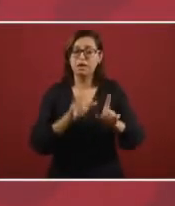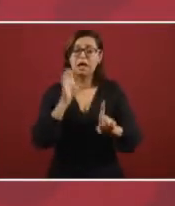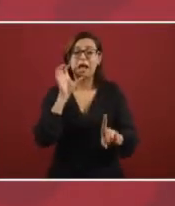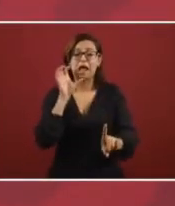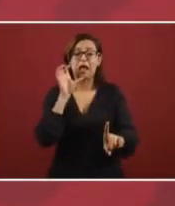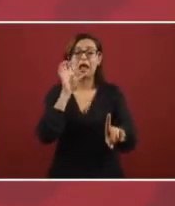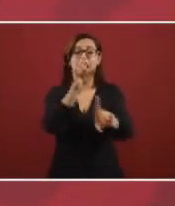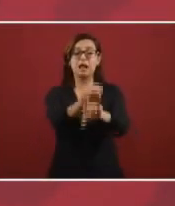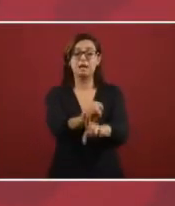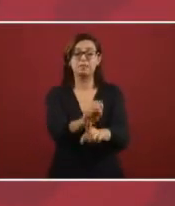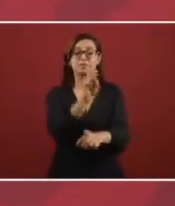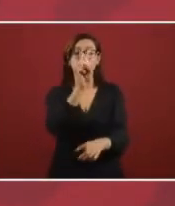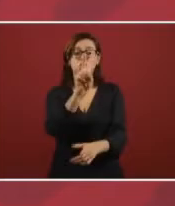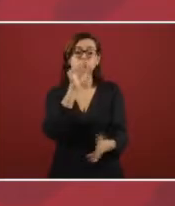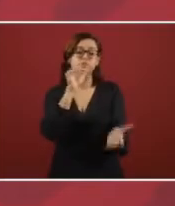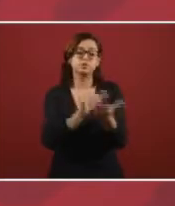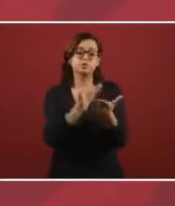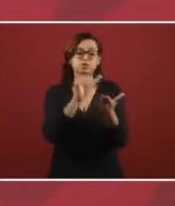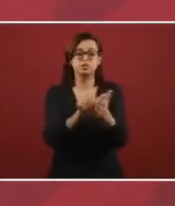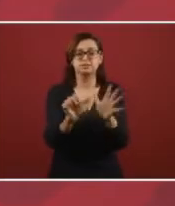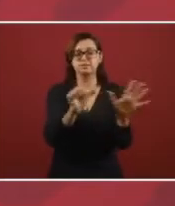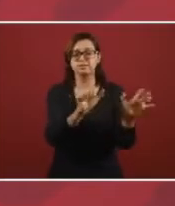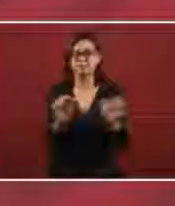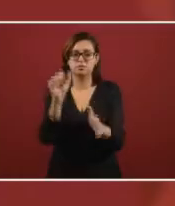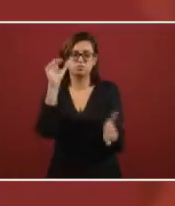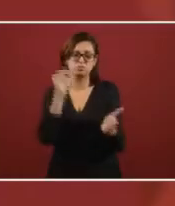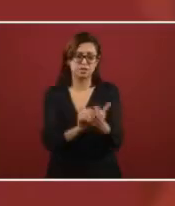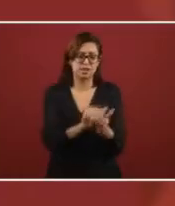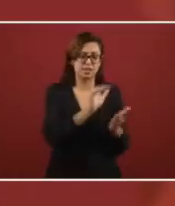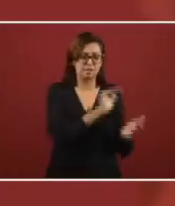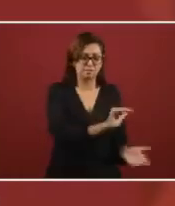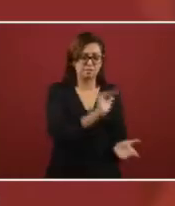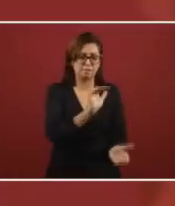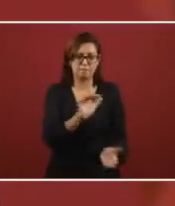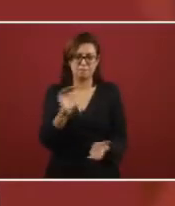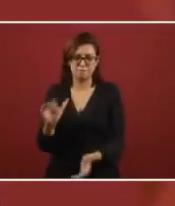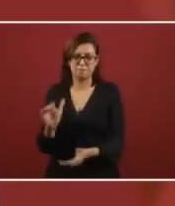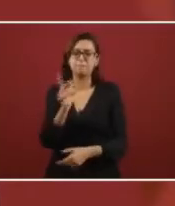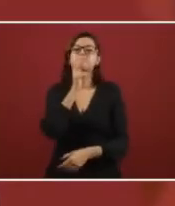,600,000 barrels